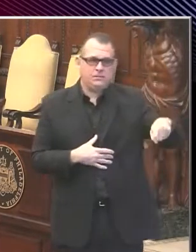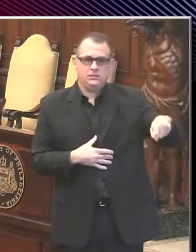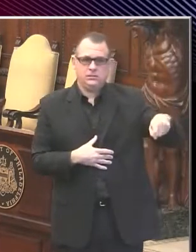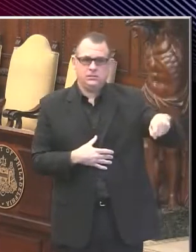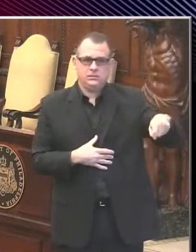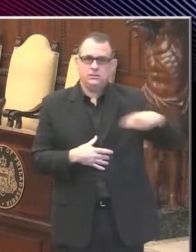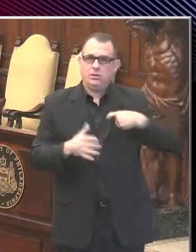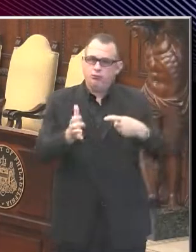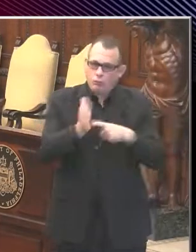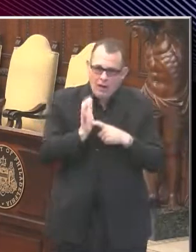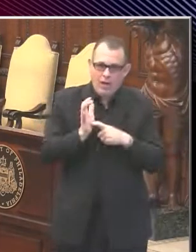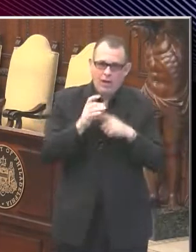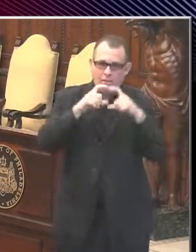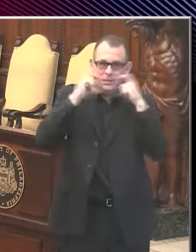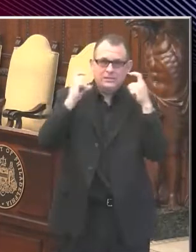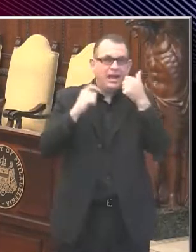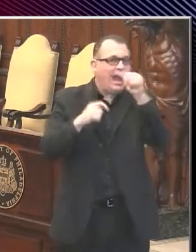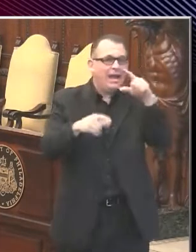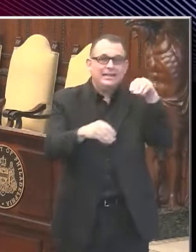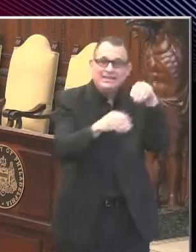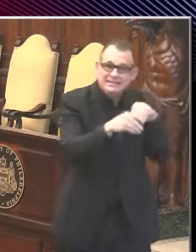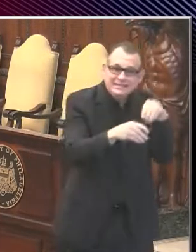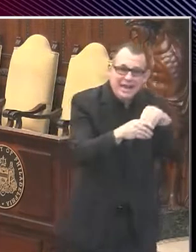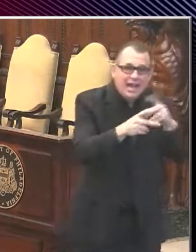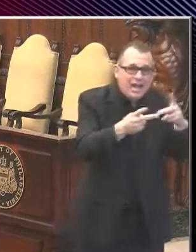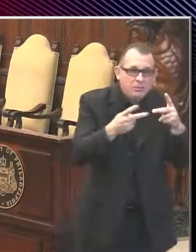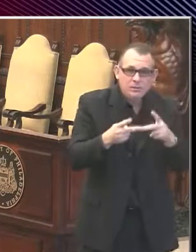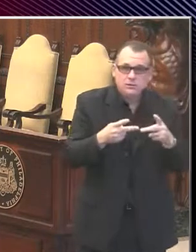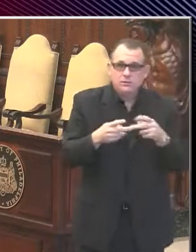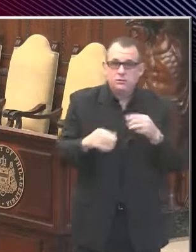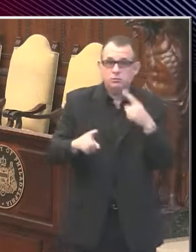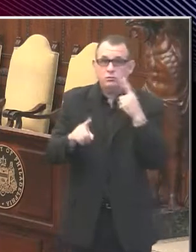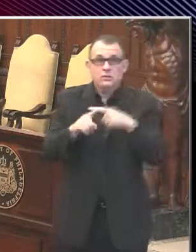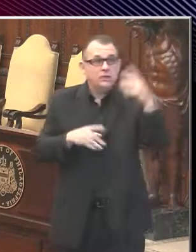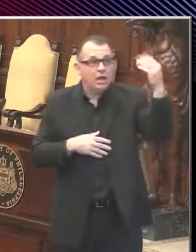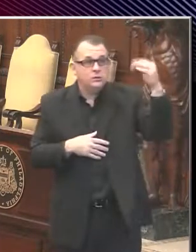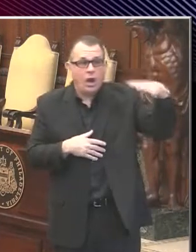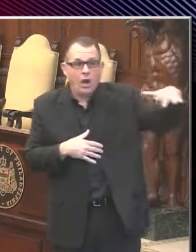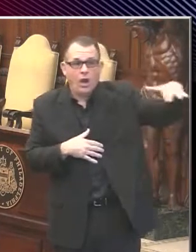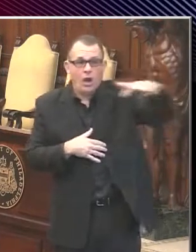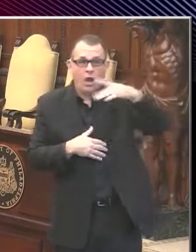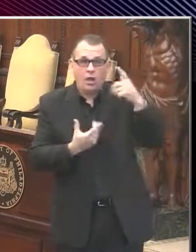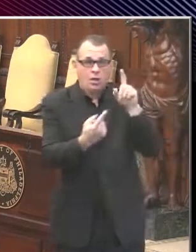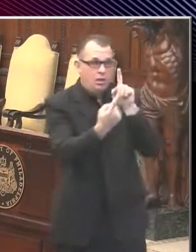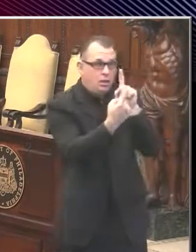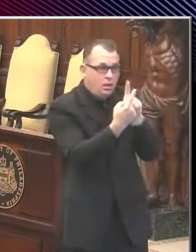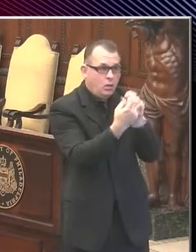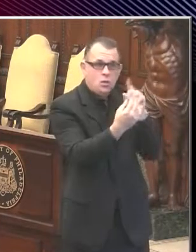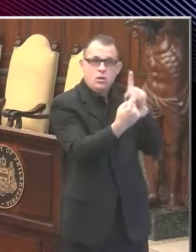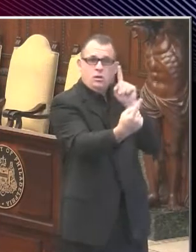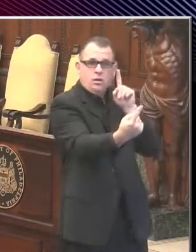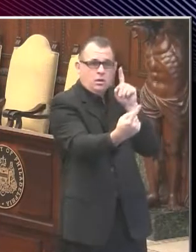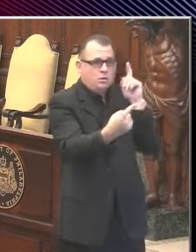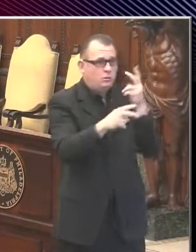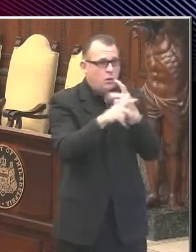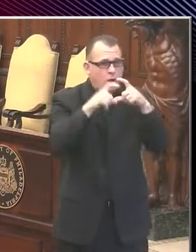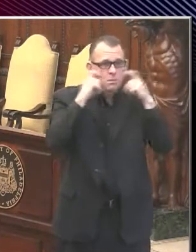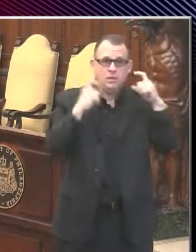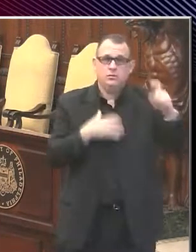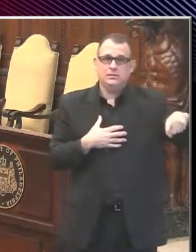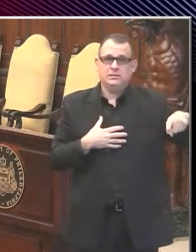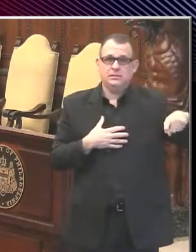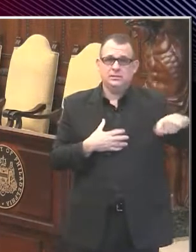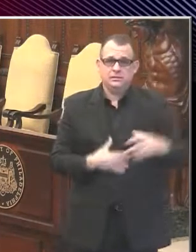at all indoor public places and outdoors if people are less than six feet from people who are from different